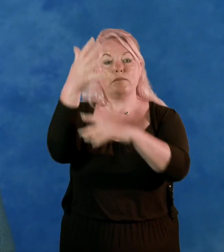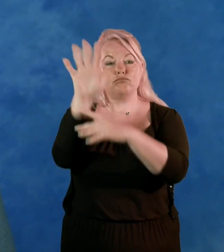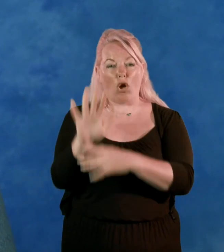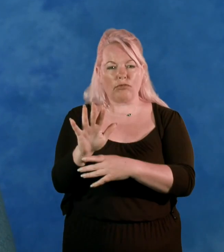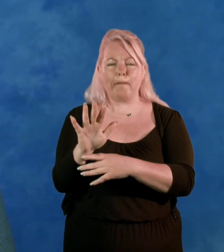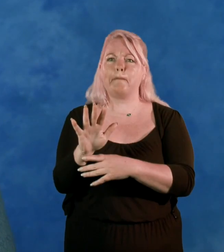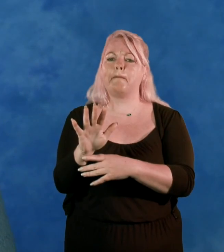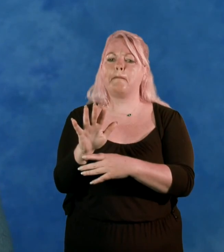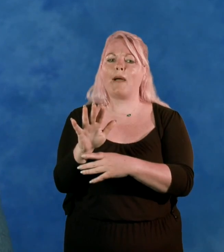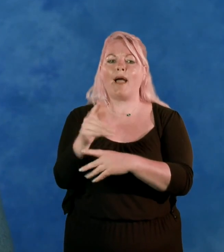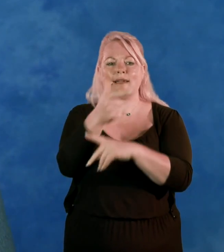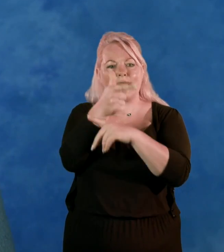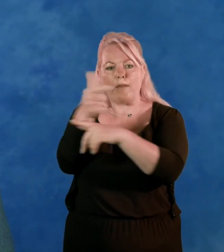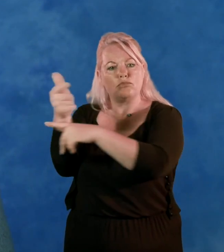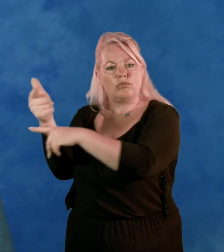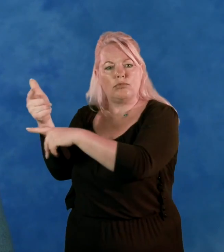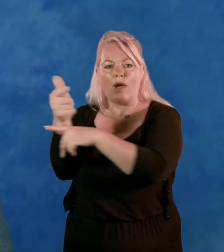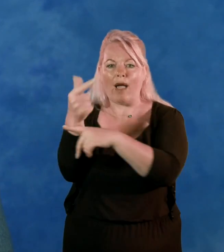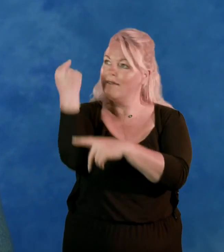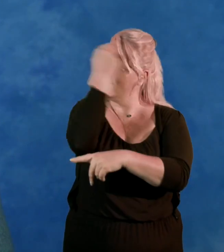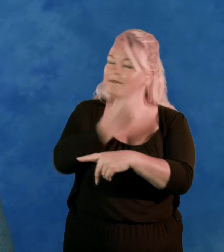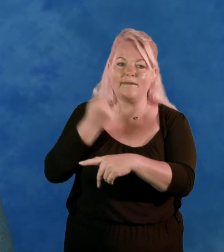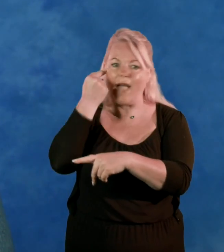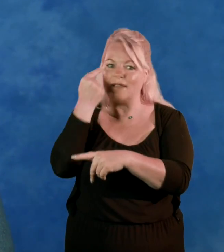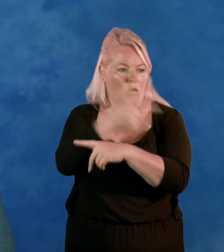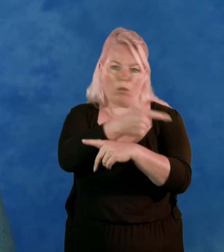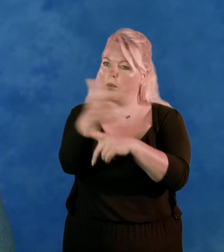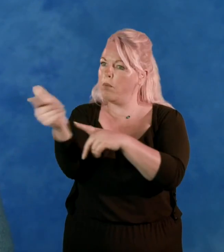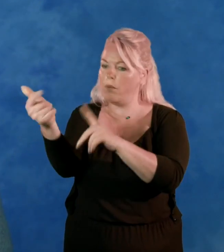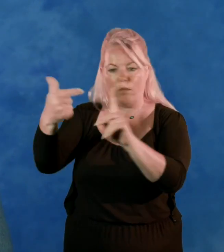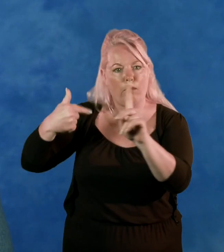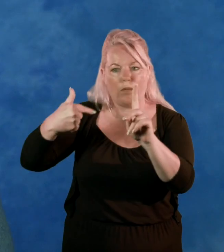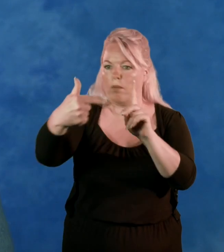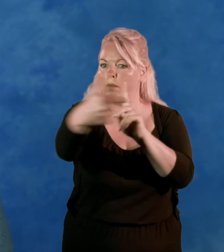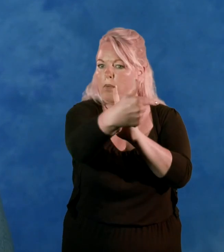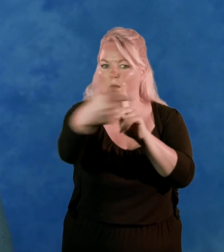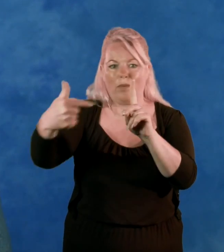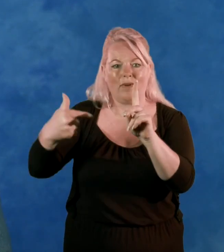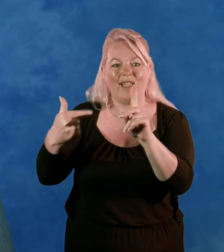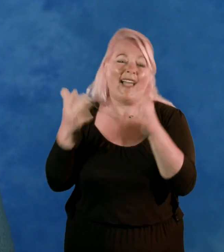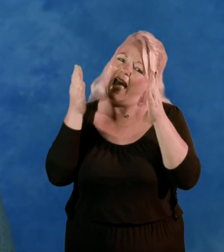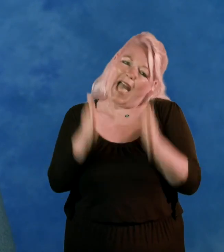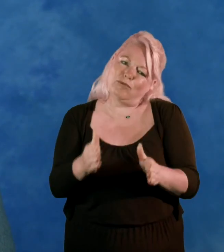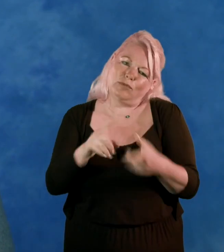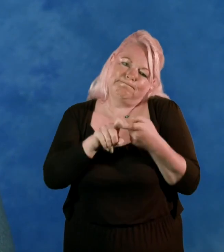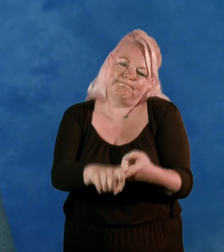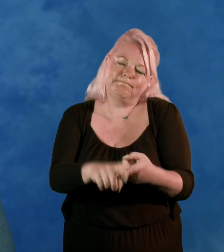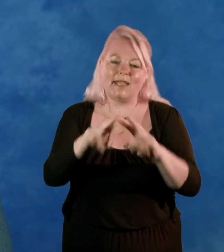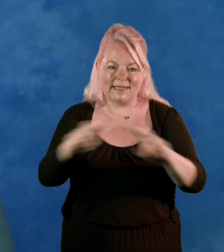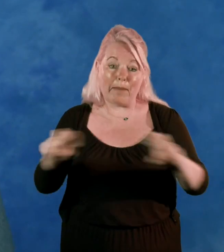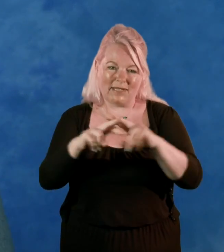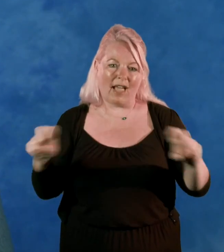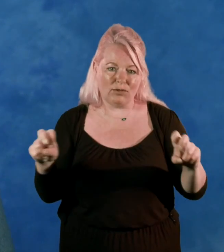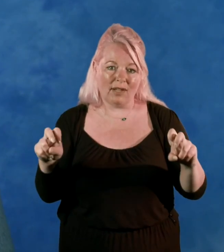the camera is not always on the face so I have to use subtitles but again